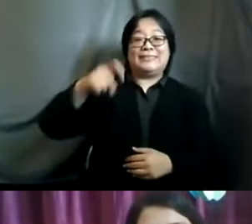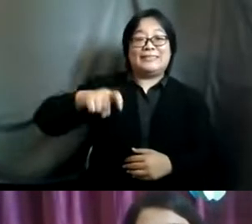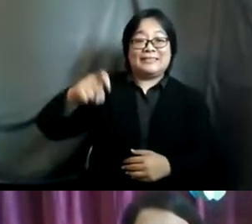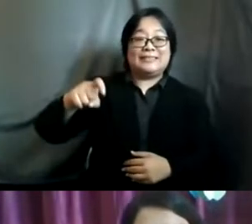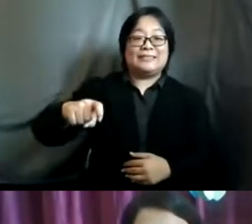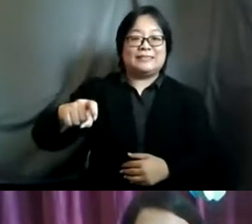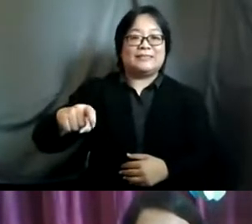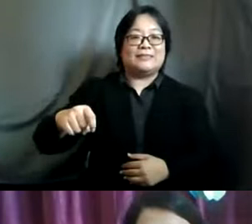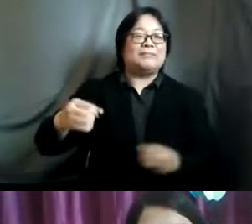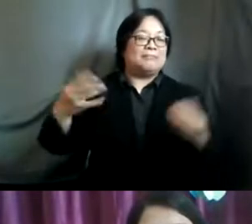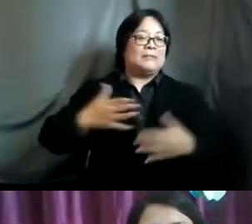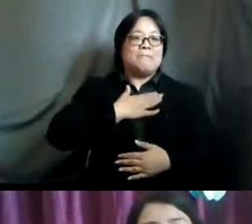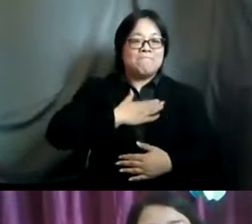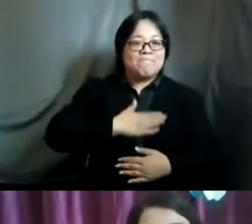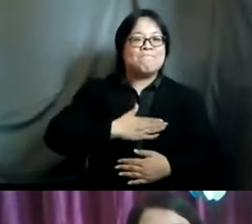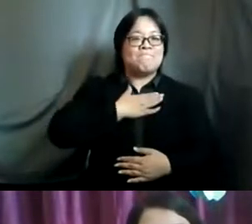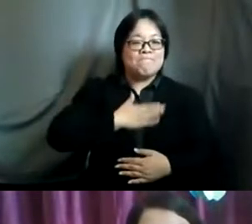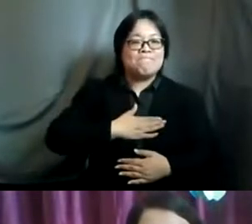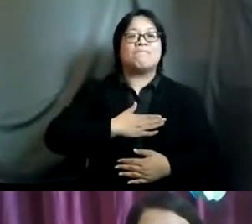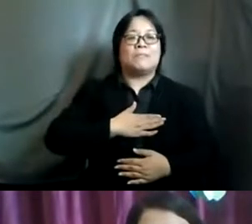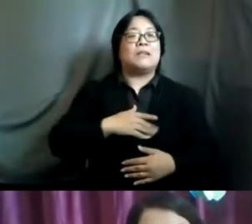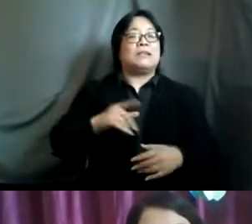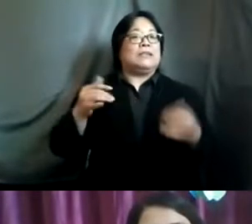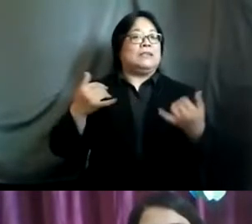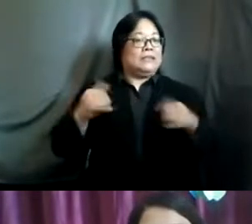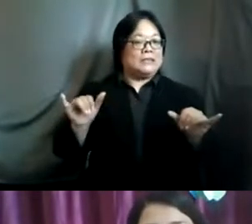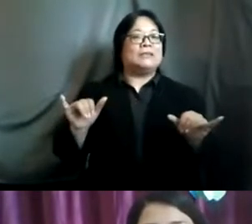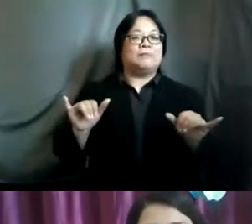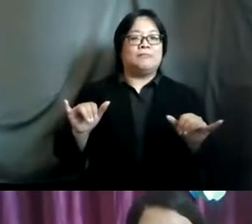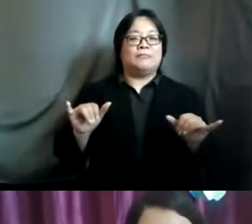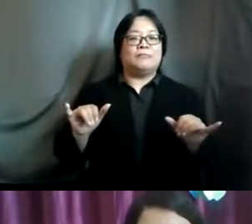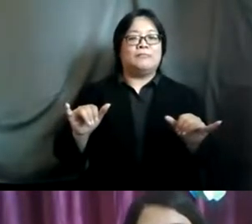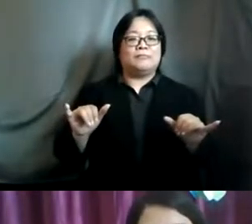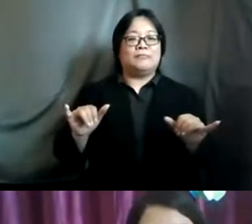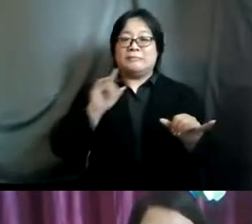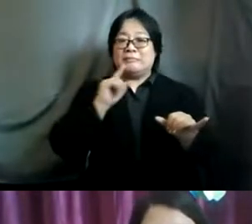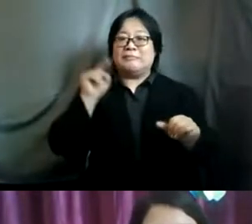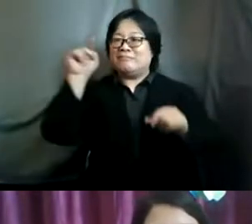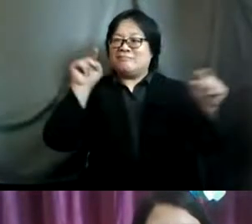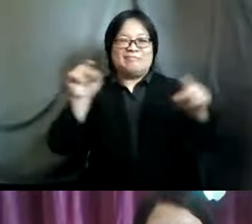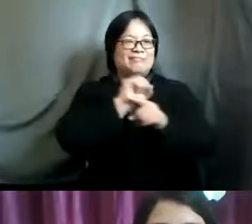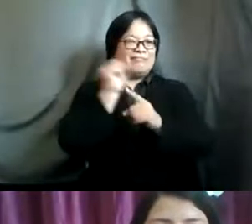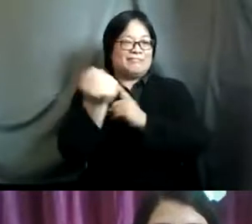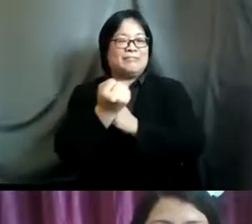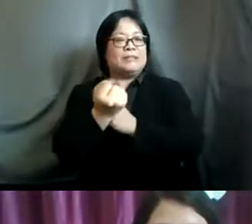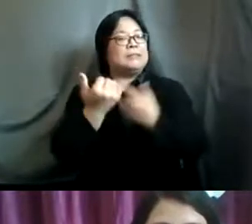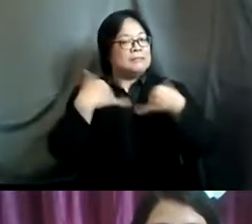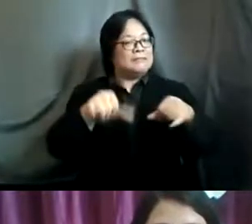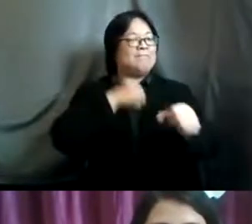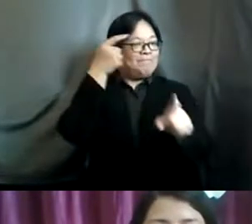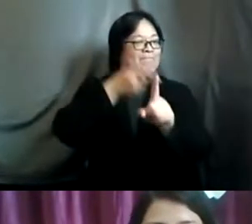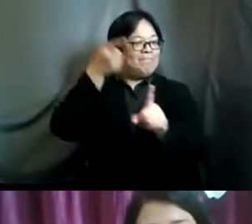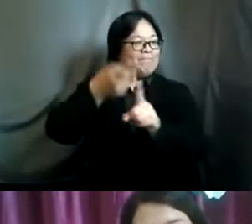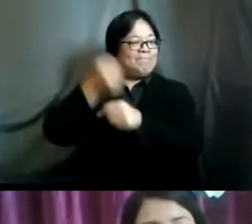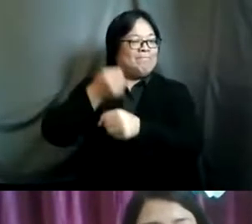lot of patience over here but still um despite of all of these situations we have been working hard um